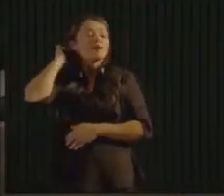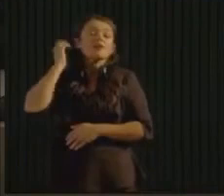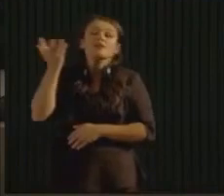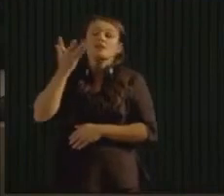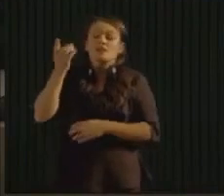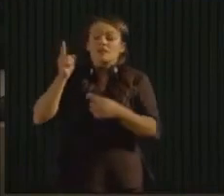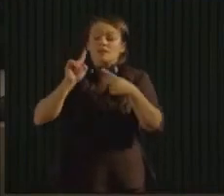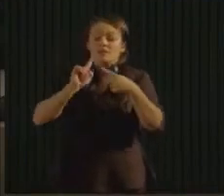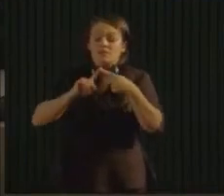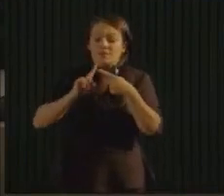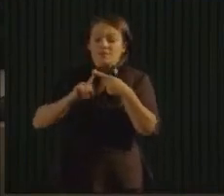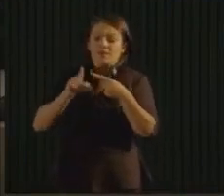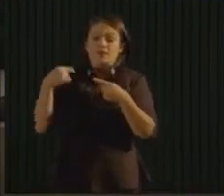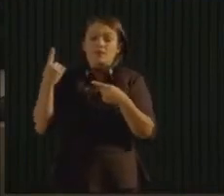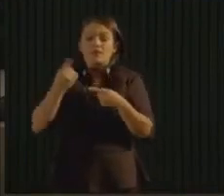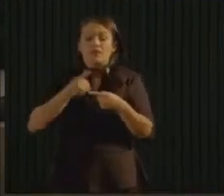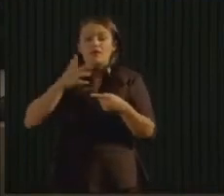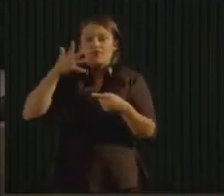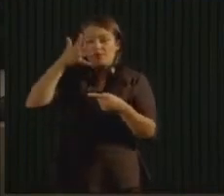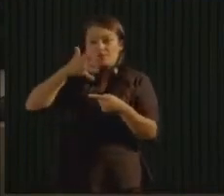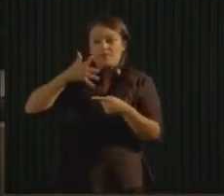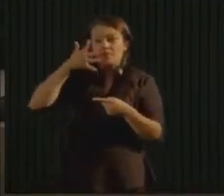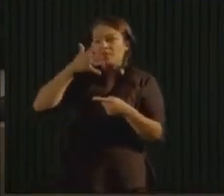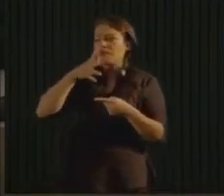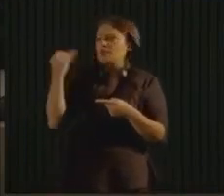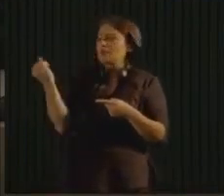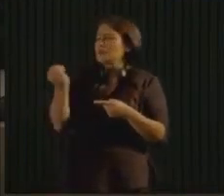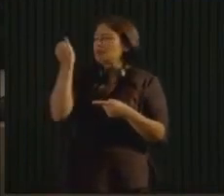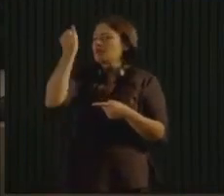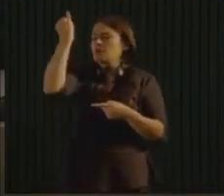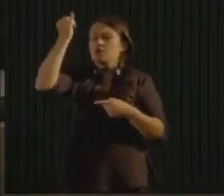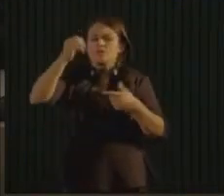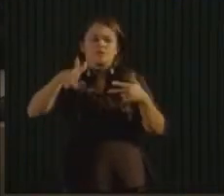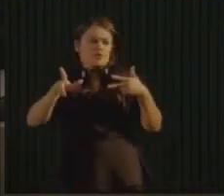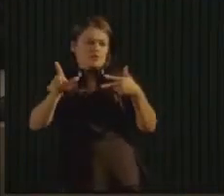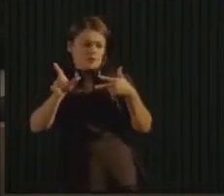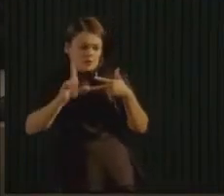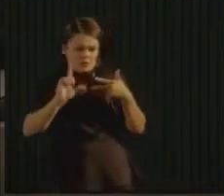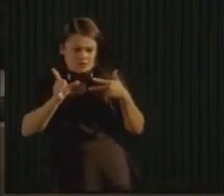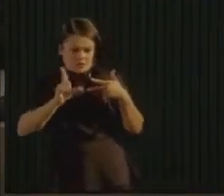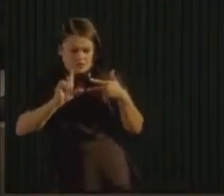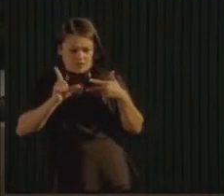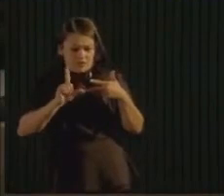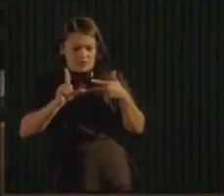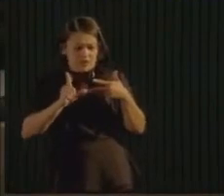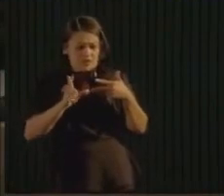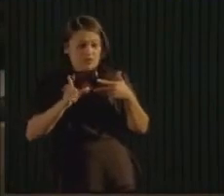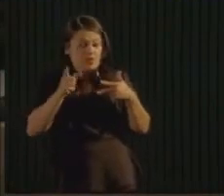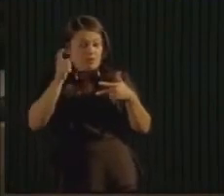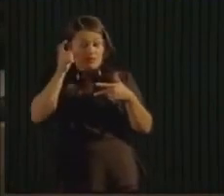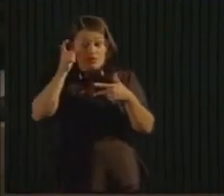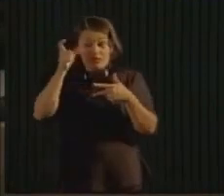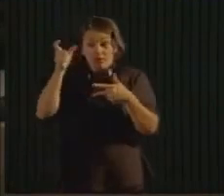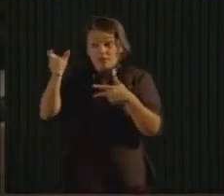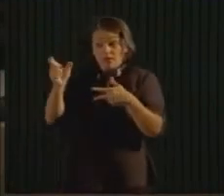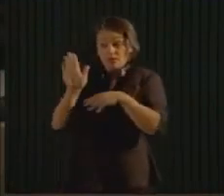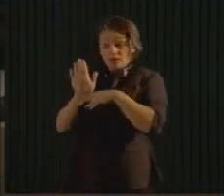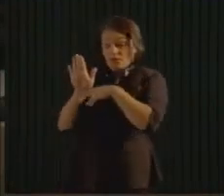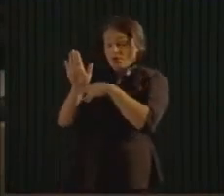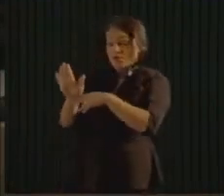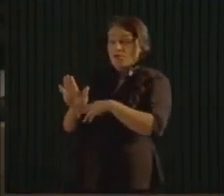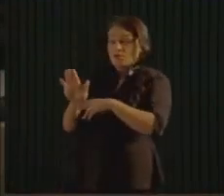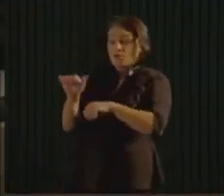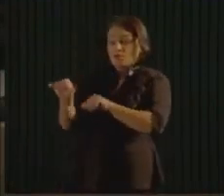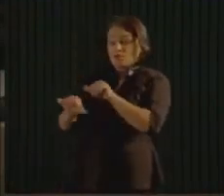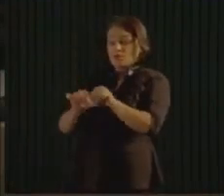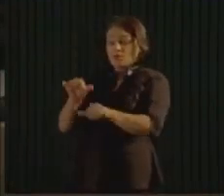to show how important the legislature to have a proposition and how it really changes the reality of a city. All the work that